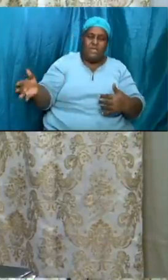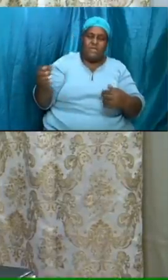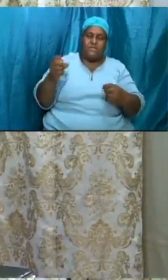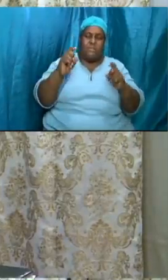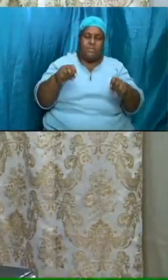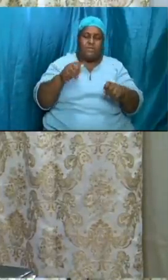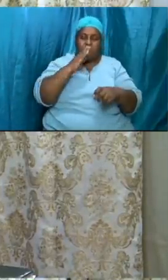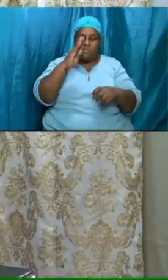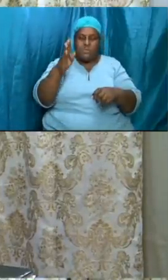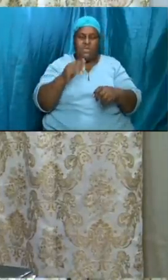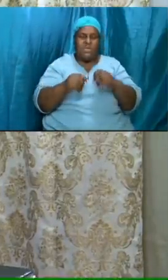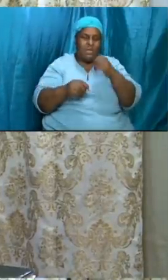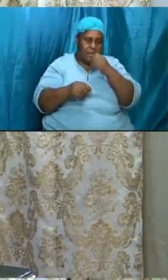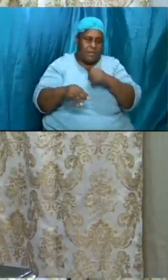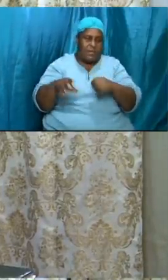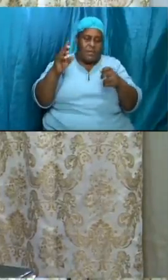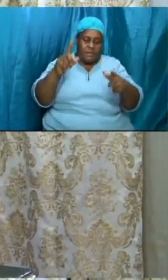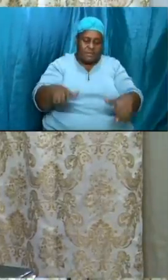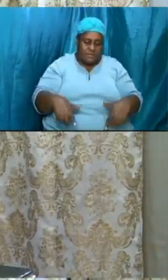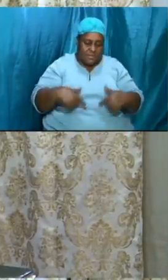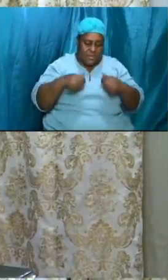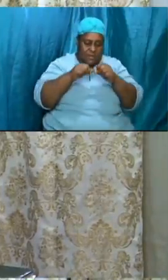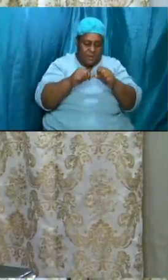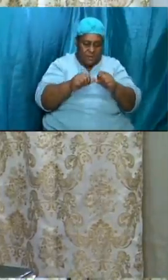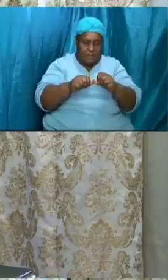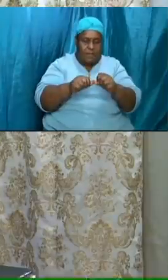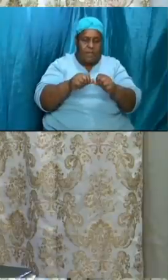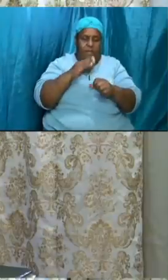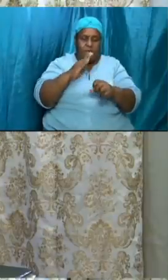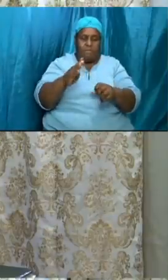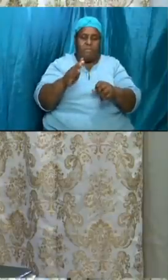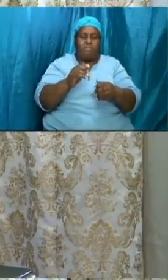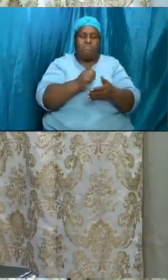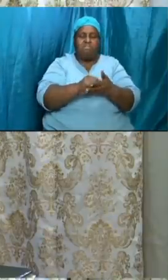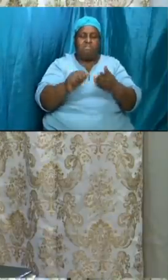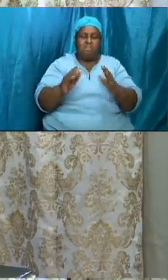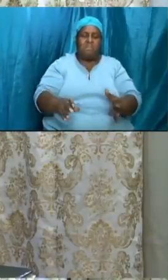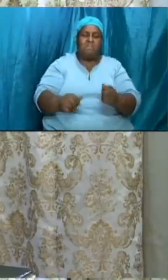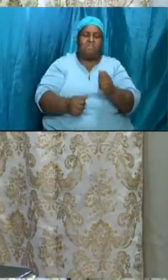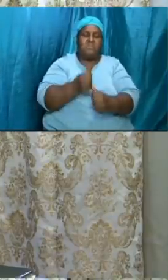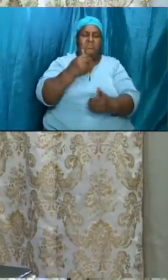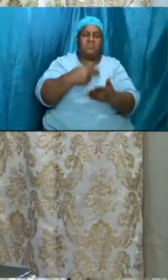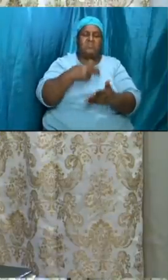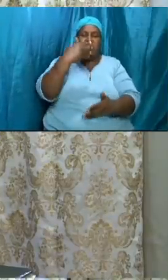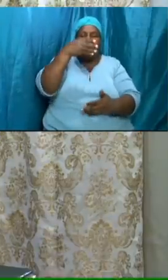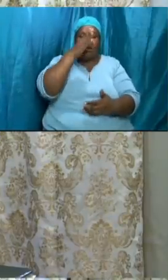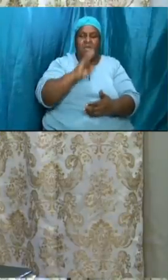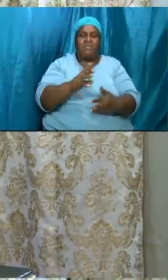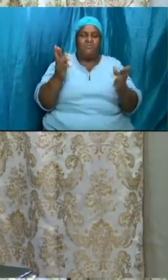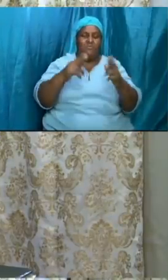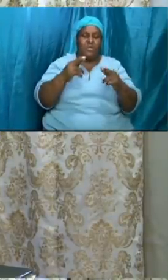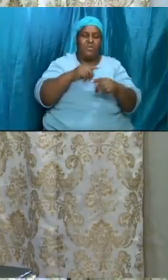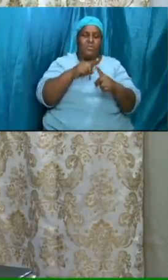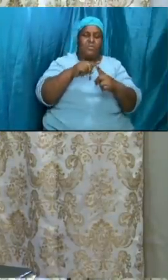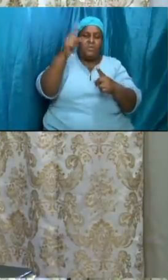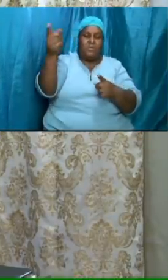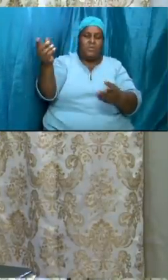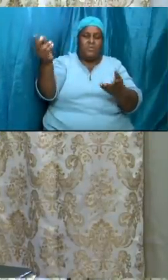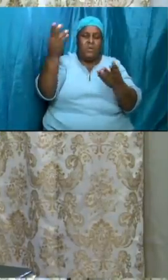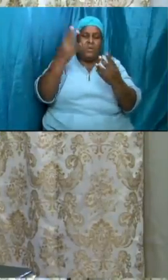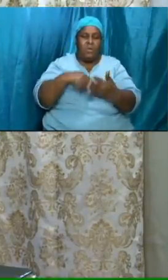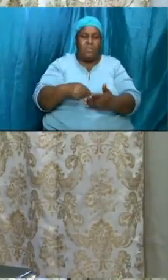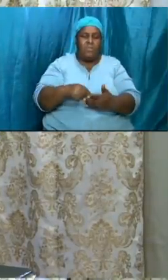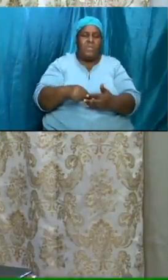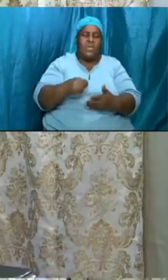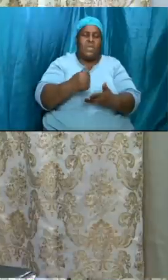must be there that must reside there for us to be saints of the most high god and to be ready when you come help us